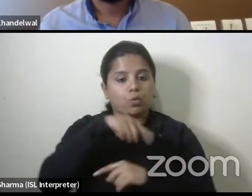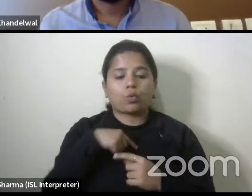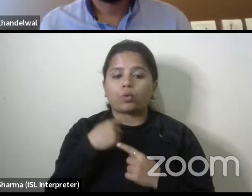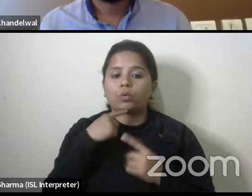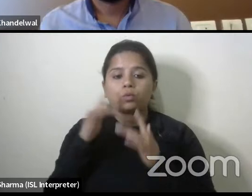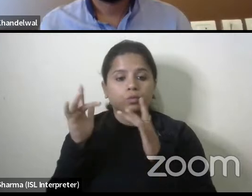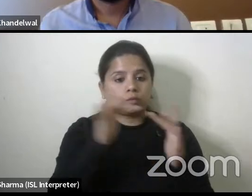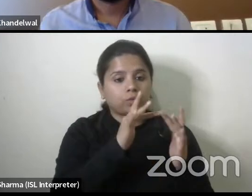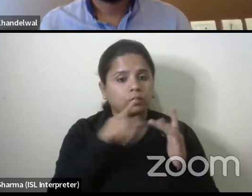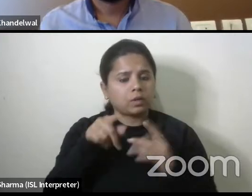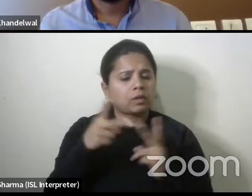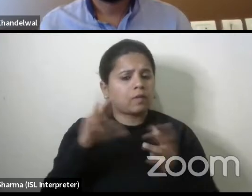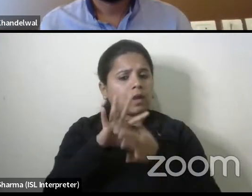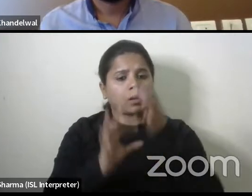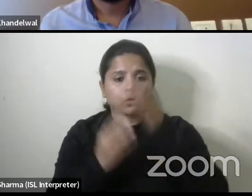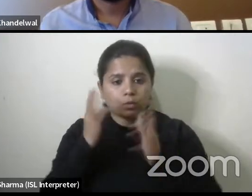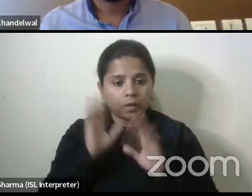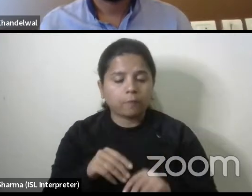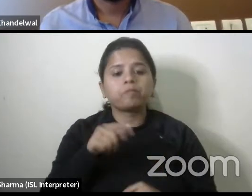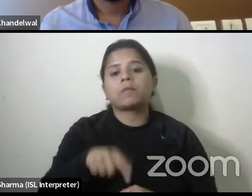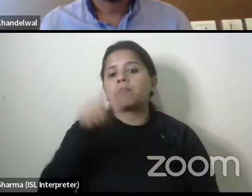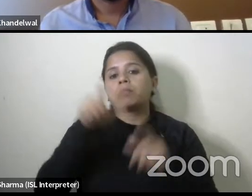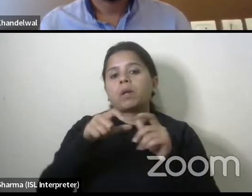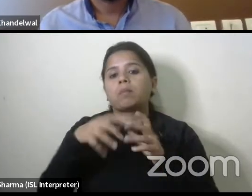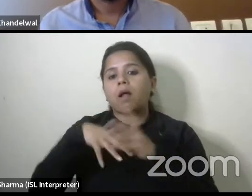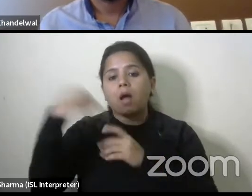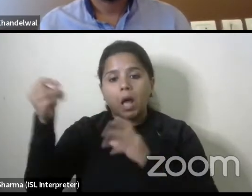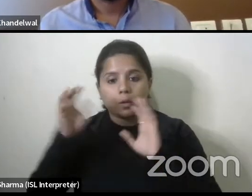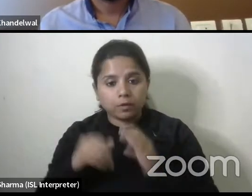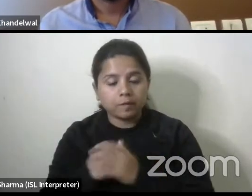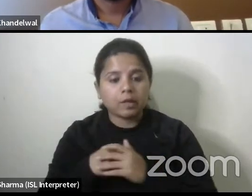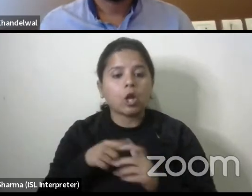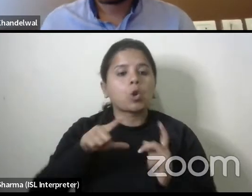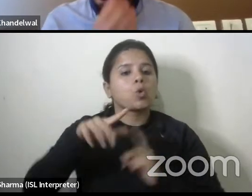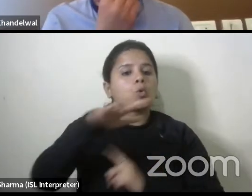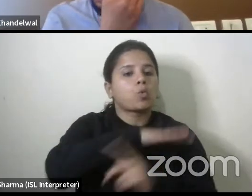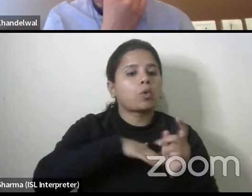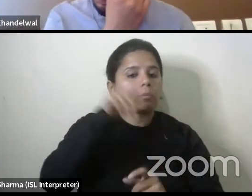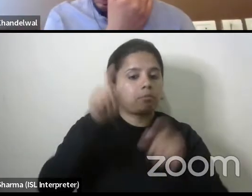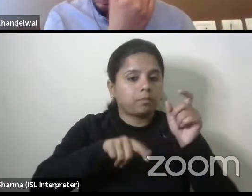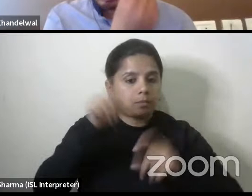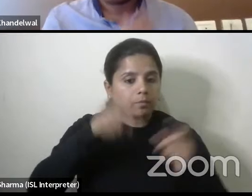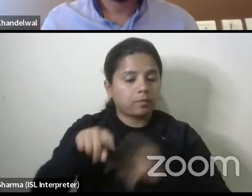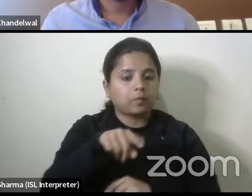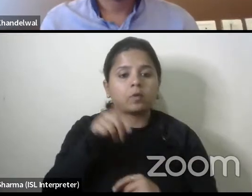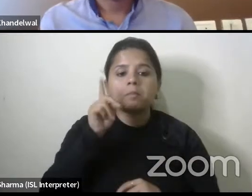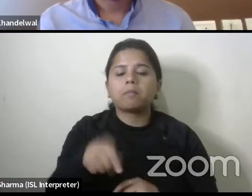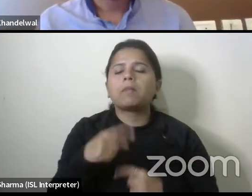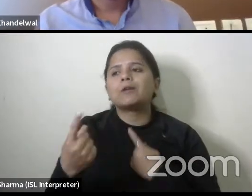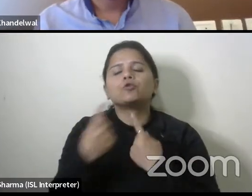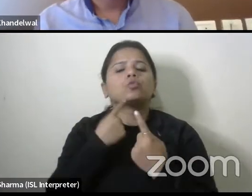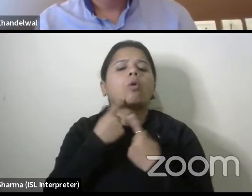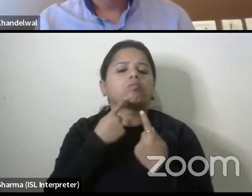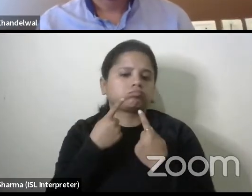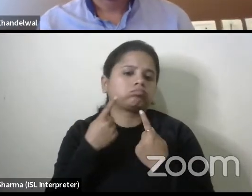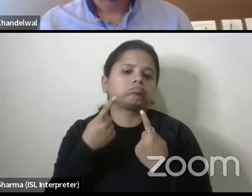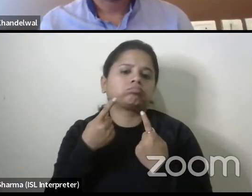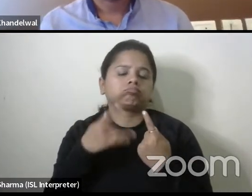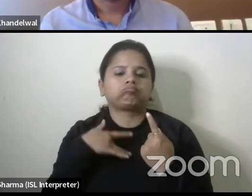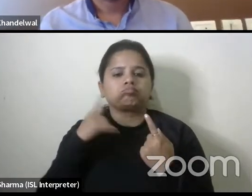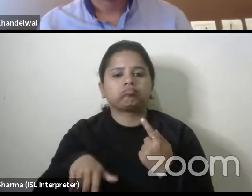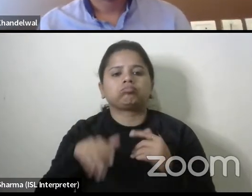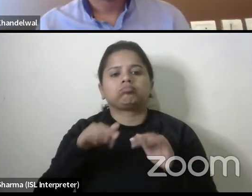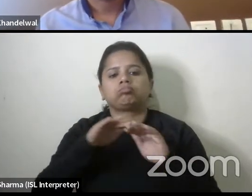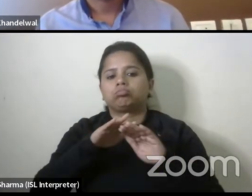traders association there were people in the market there were local citizens so there has to be a dialogue or there has to be a platform where